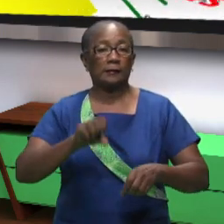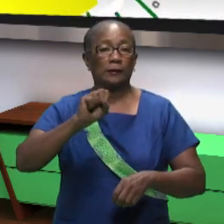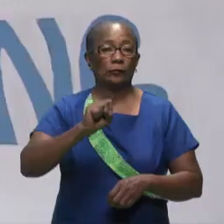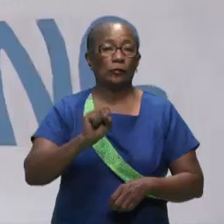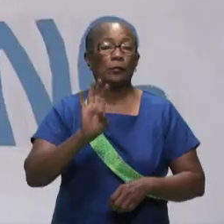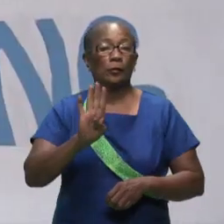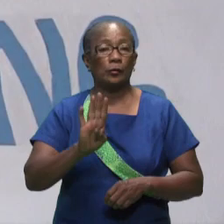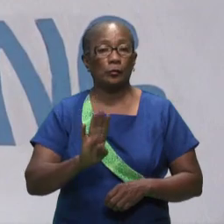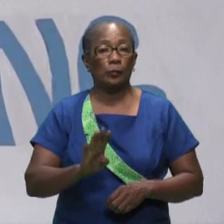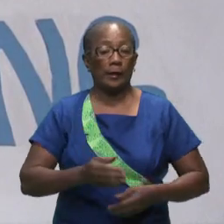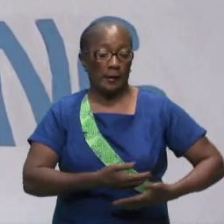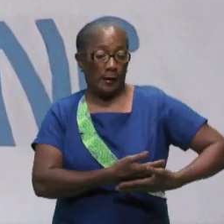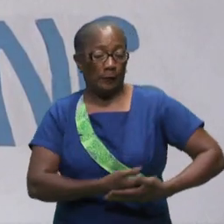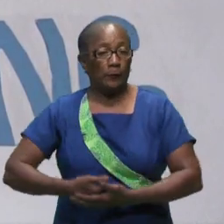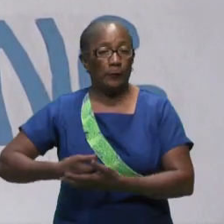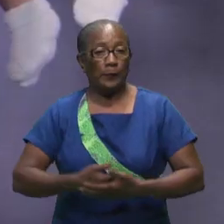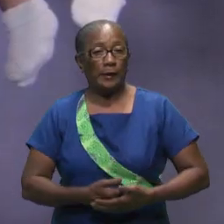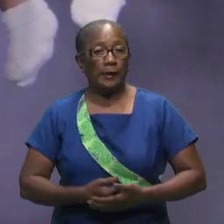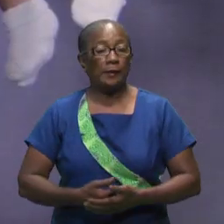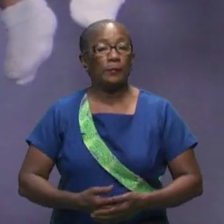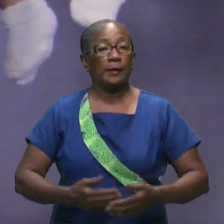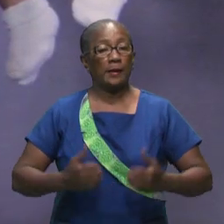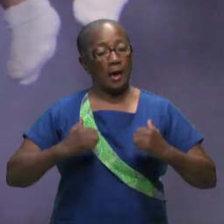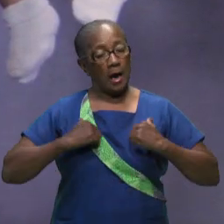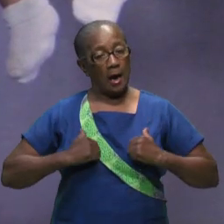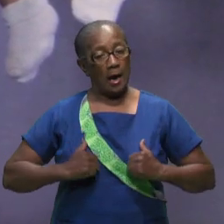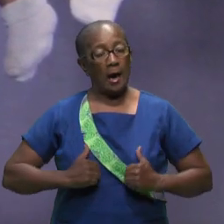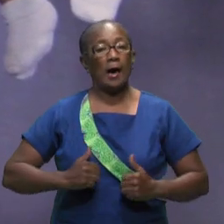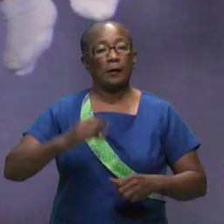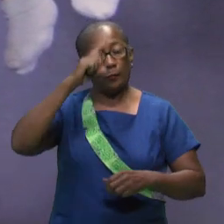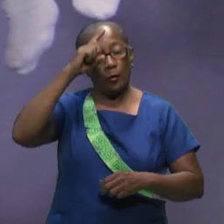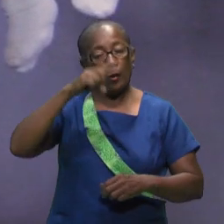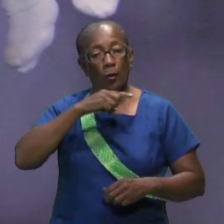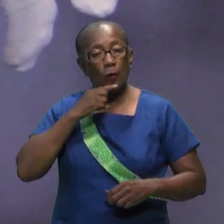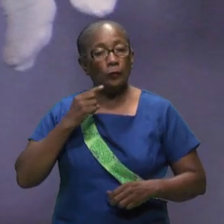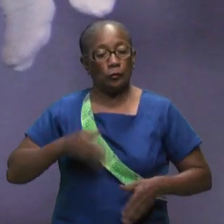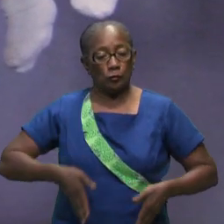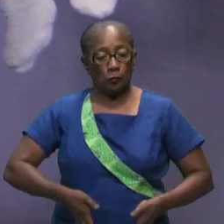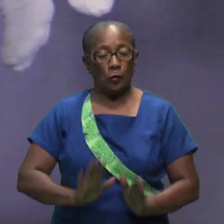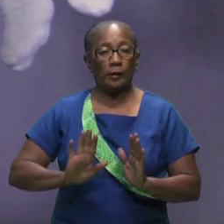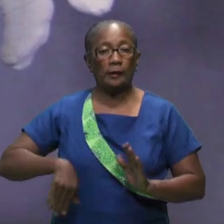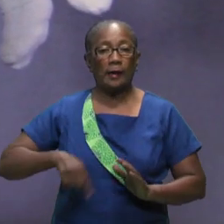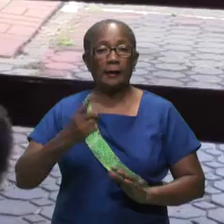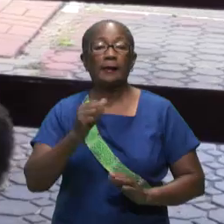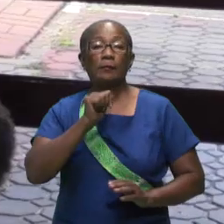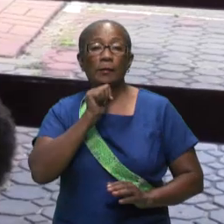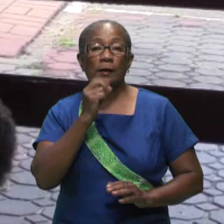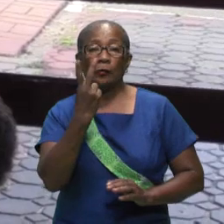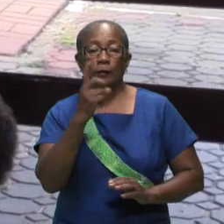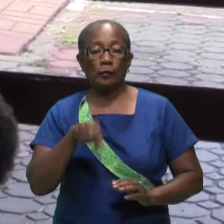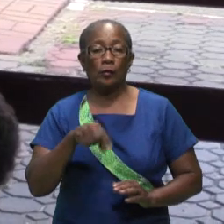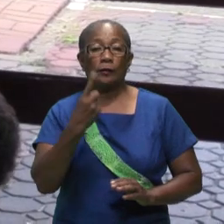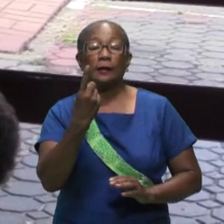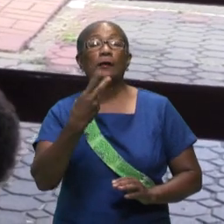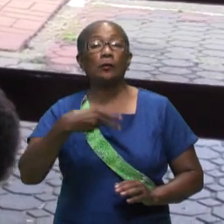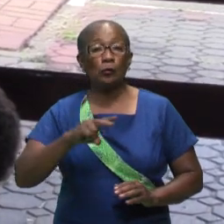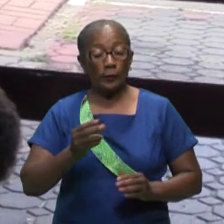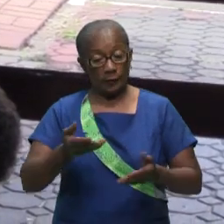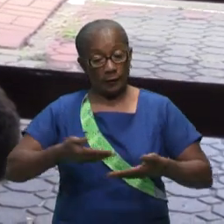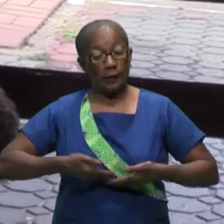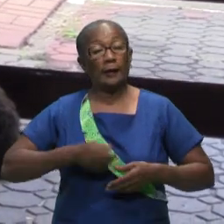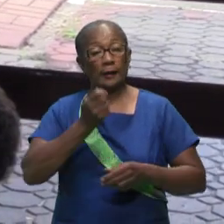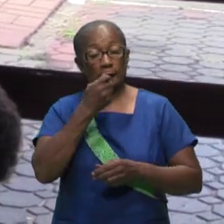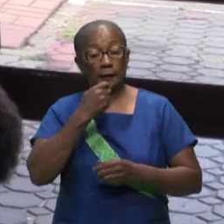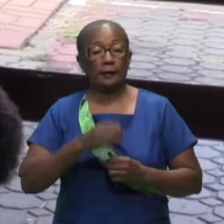plan babies from vulnerable households born after may the first 2021 are eligible